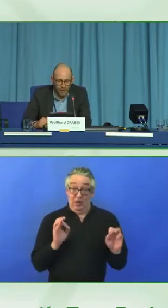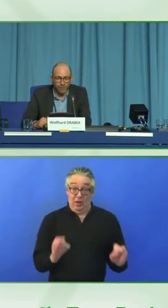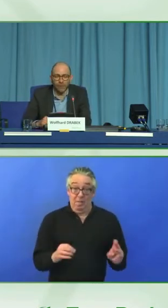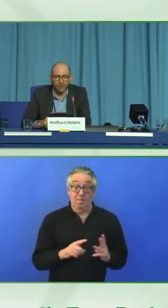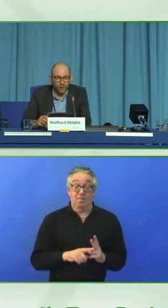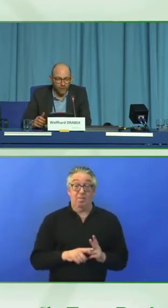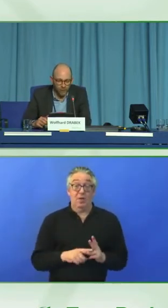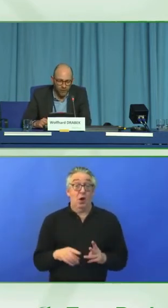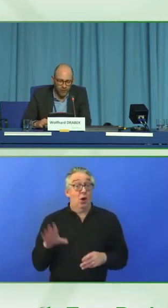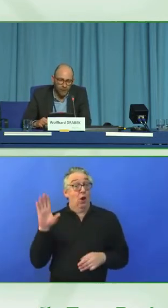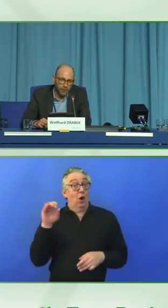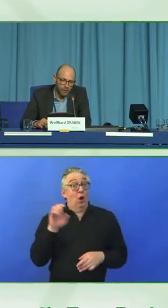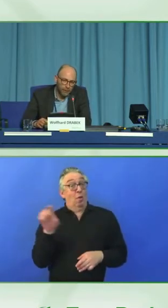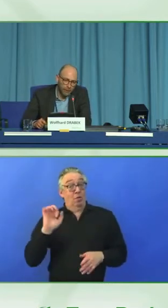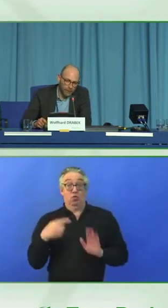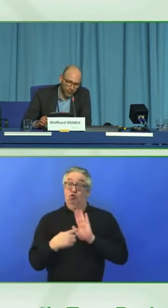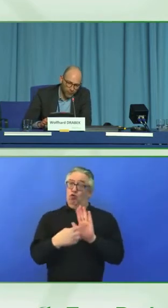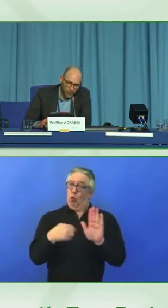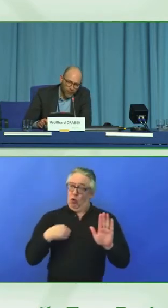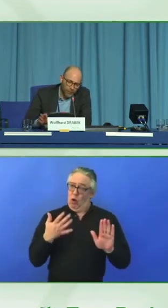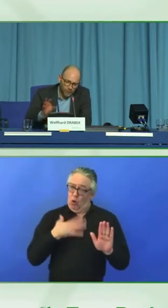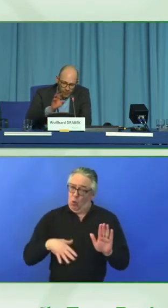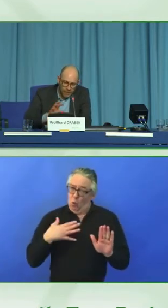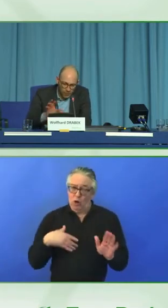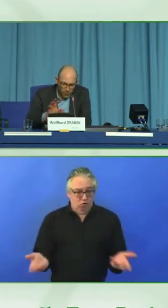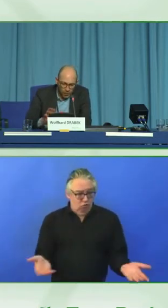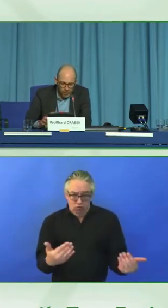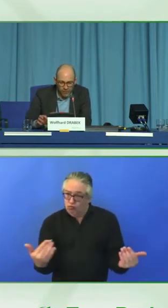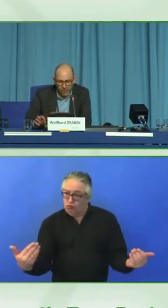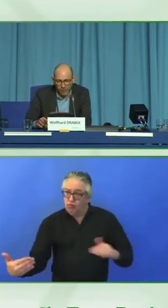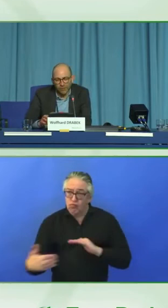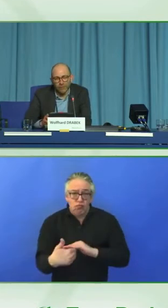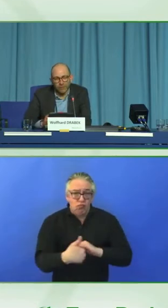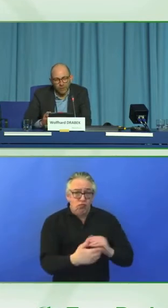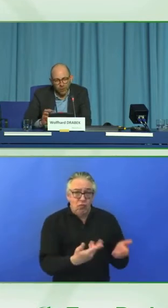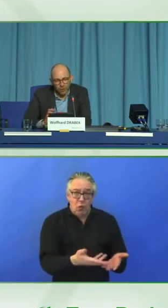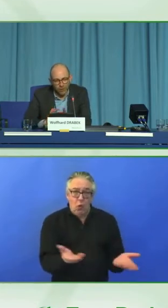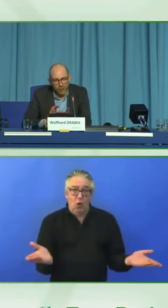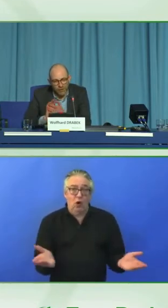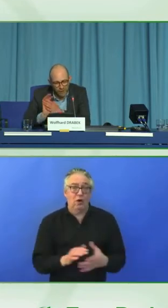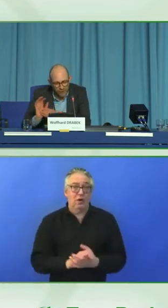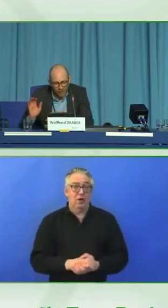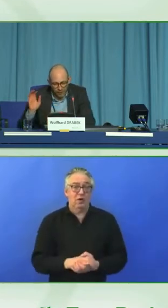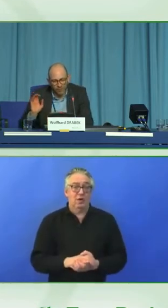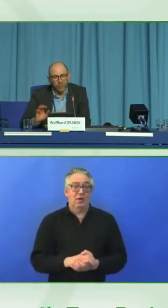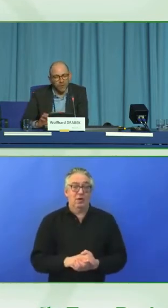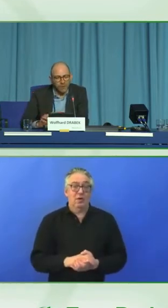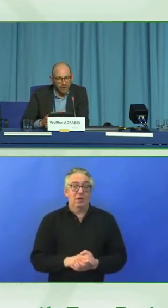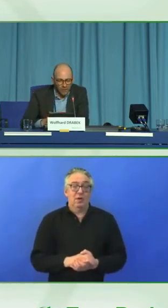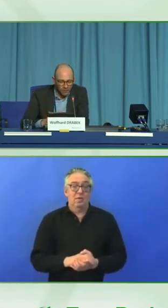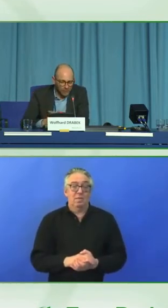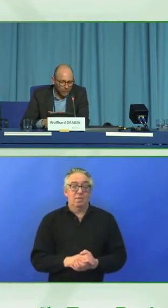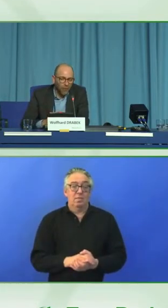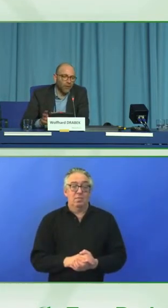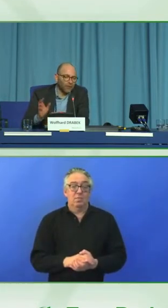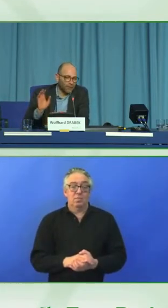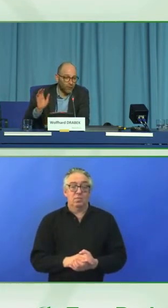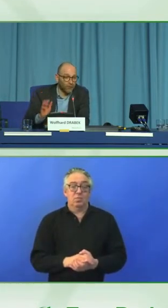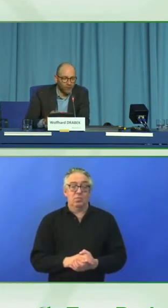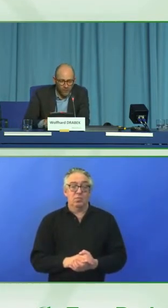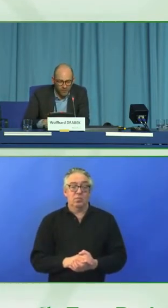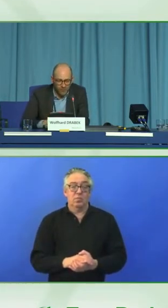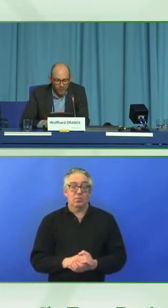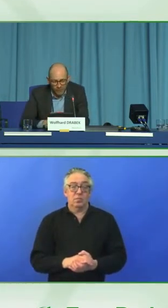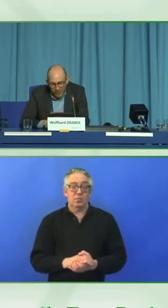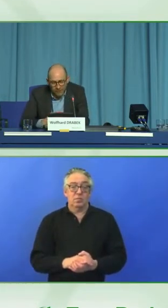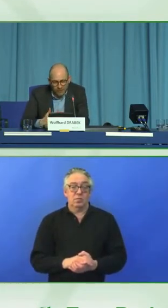accessibility for everybody. So, these two parts are shown in the label which is on